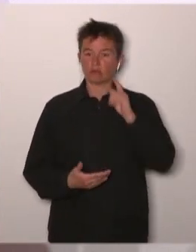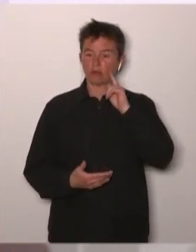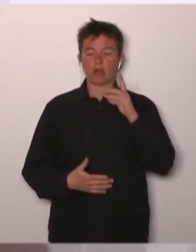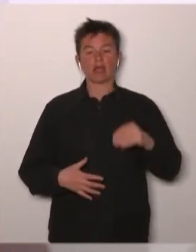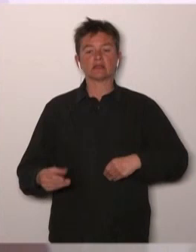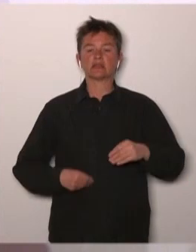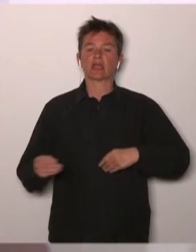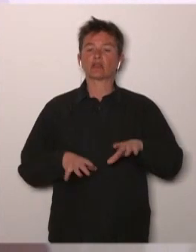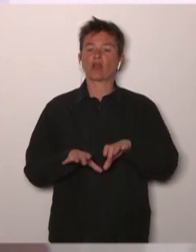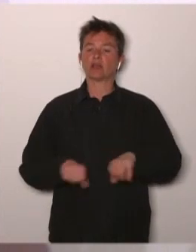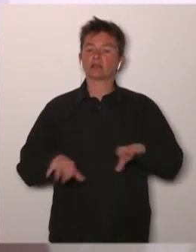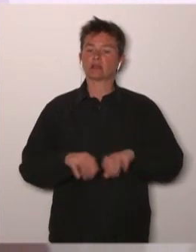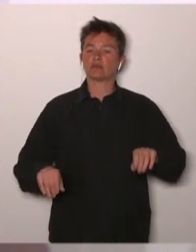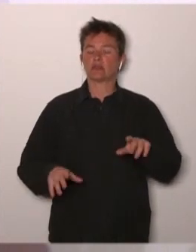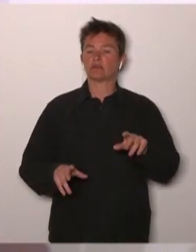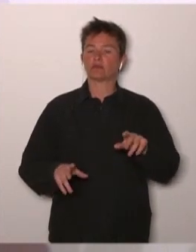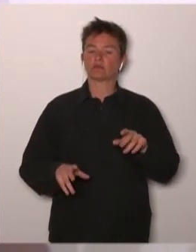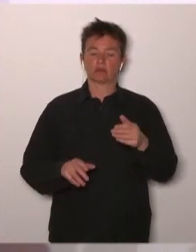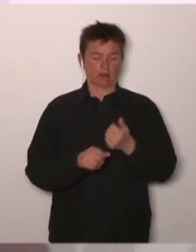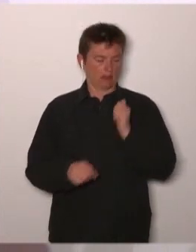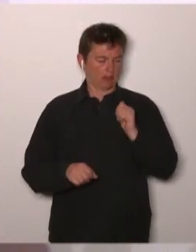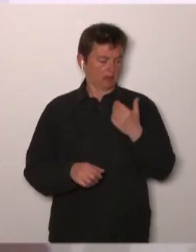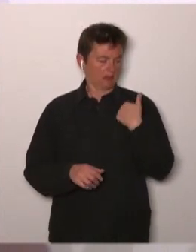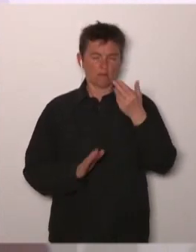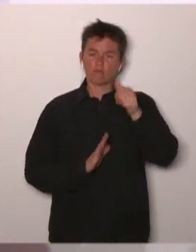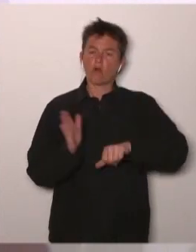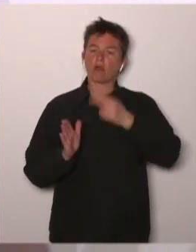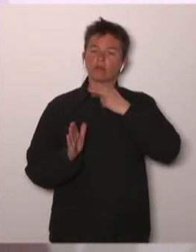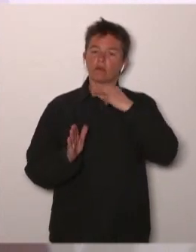EMA last year in November at the European Cancer